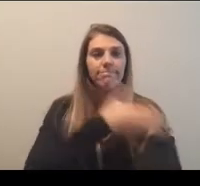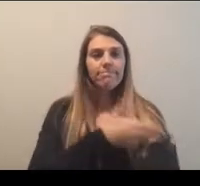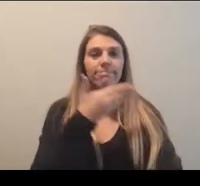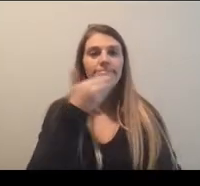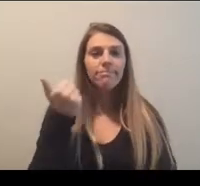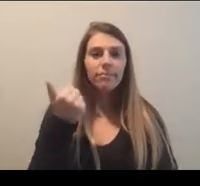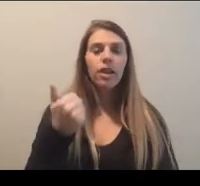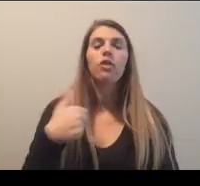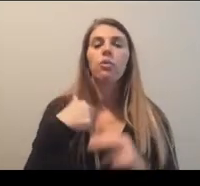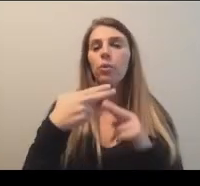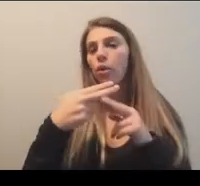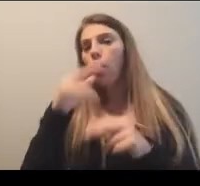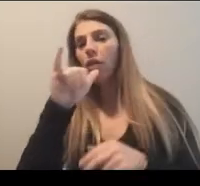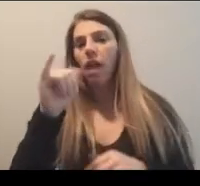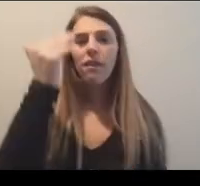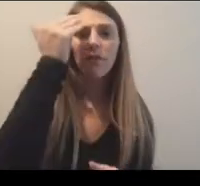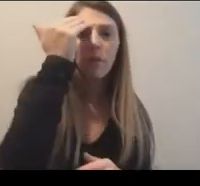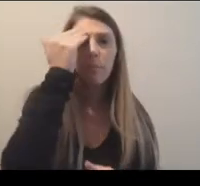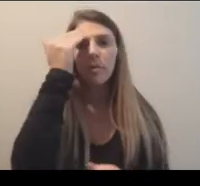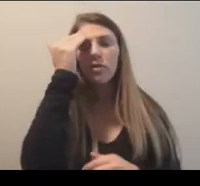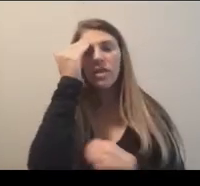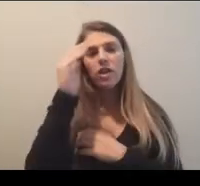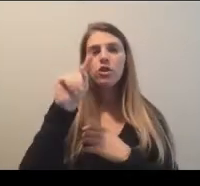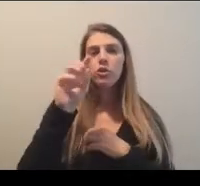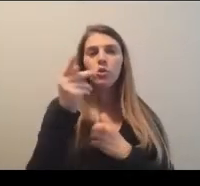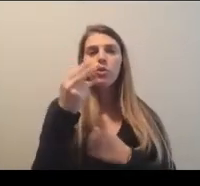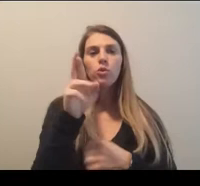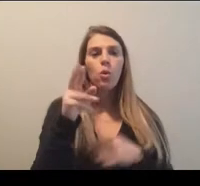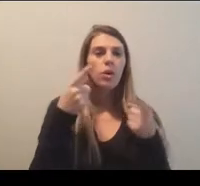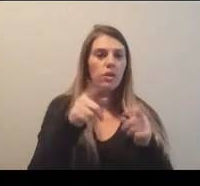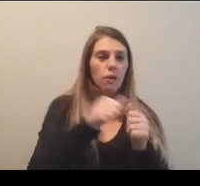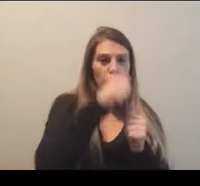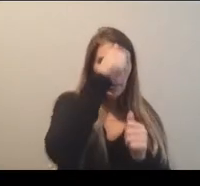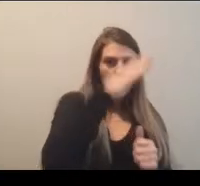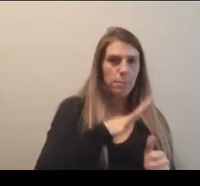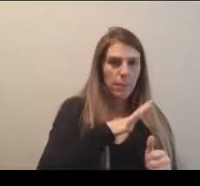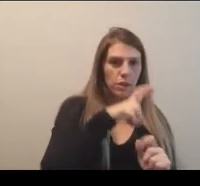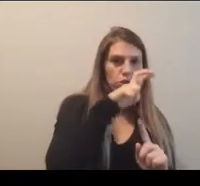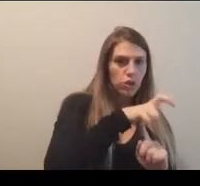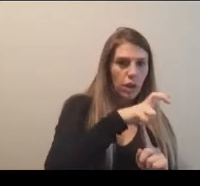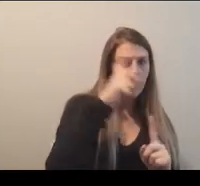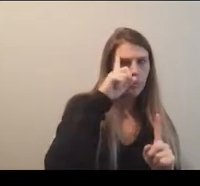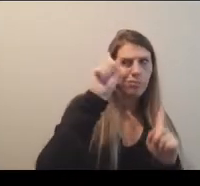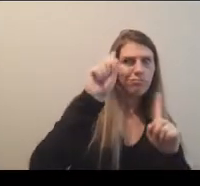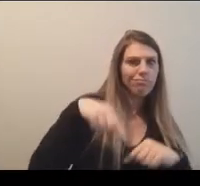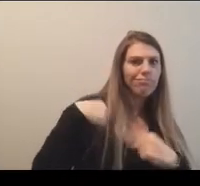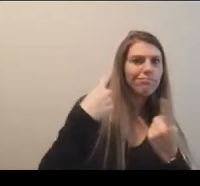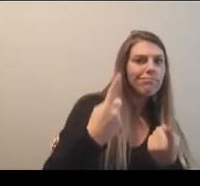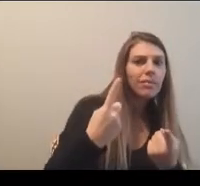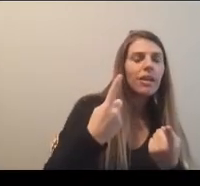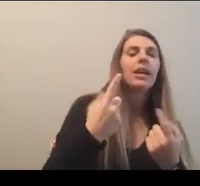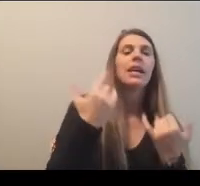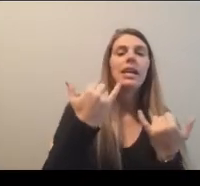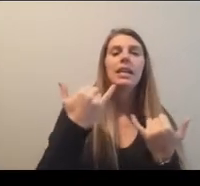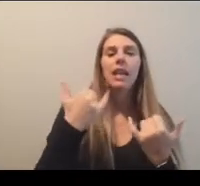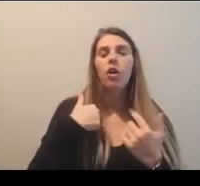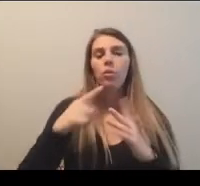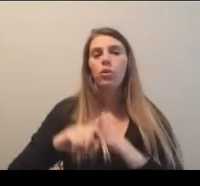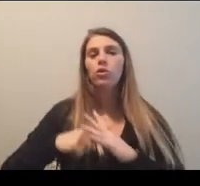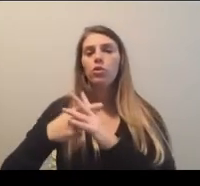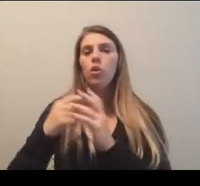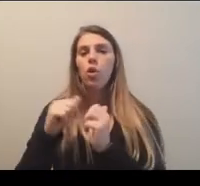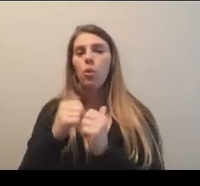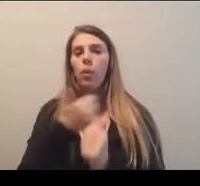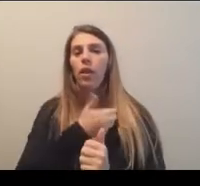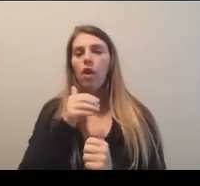what we call a familiarization tour that has taken place for the men's basketball championship for some time. We introduced that with our corporate